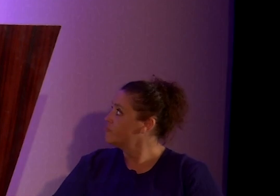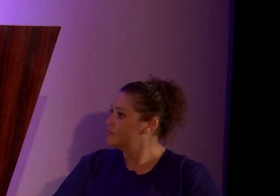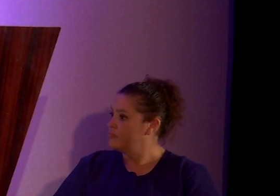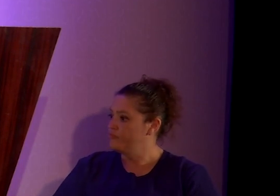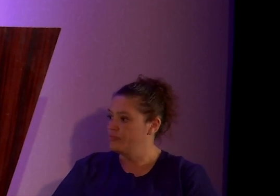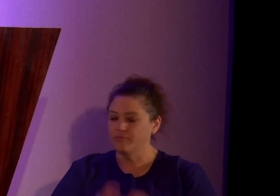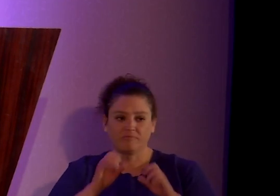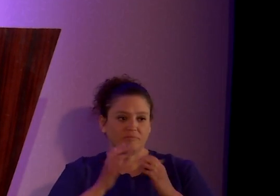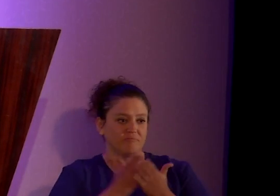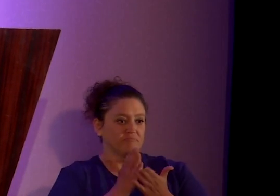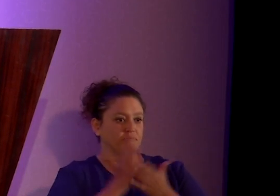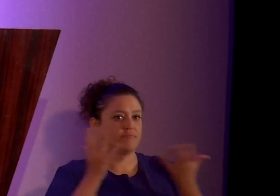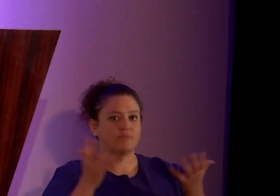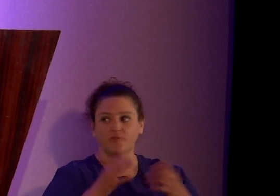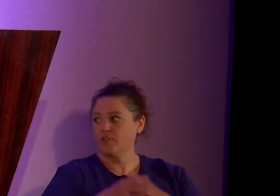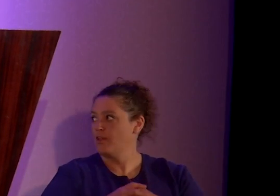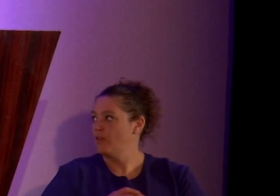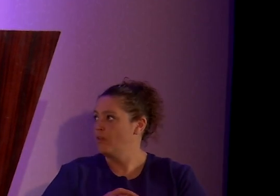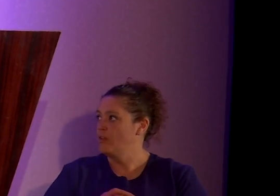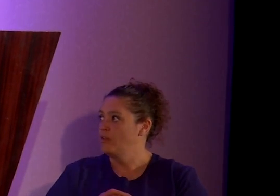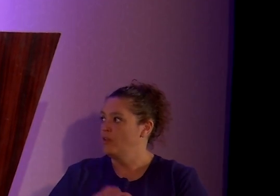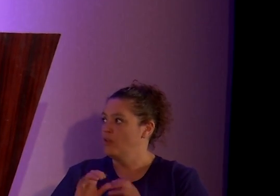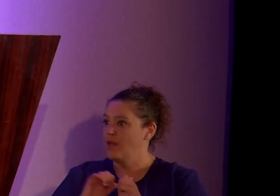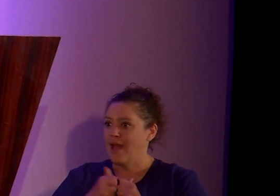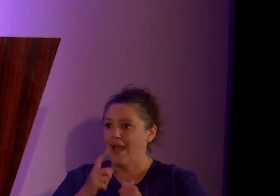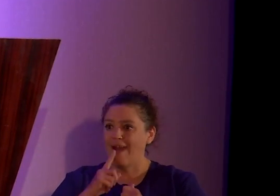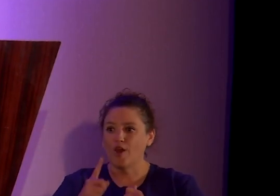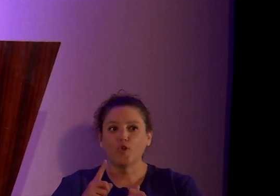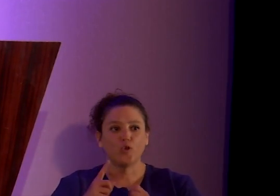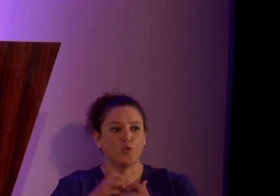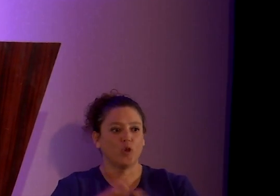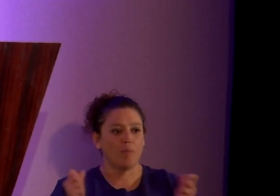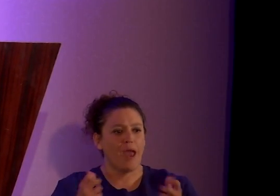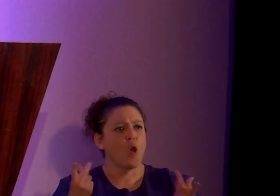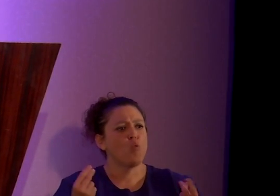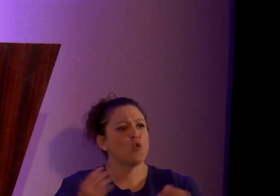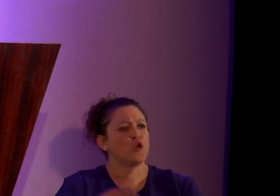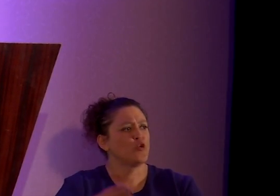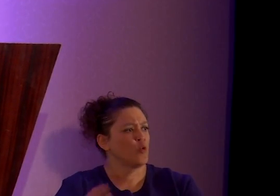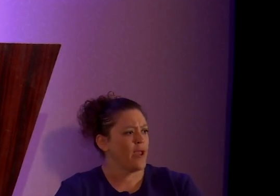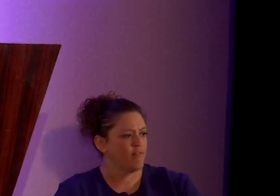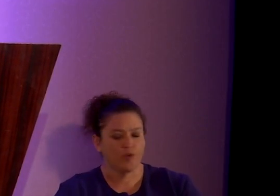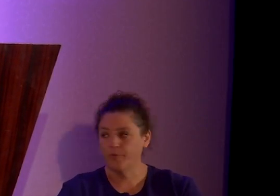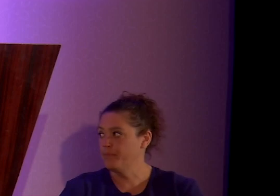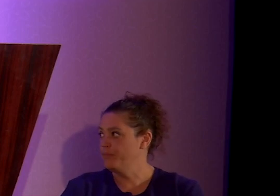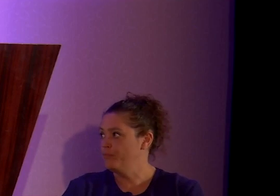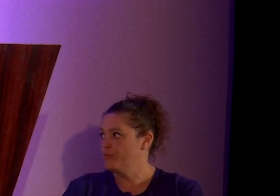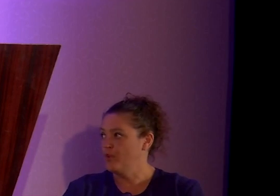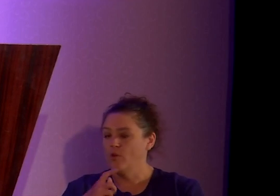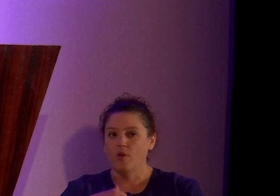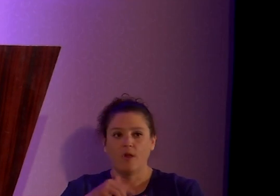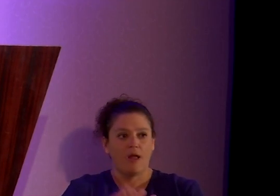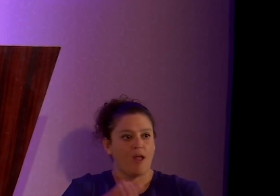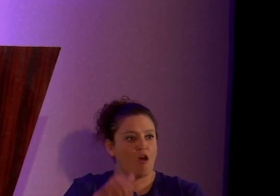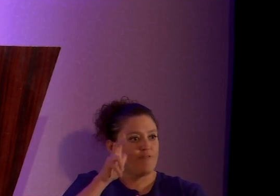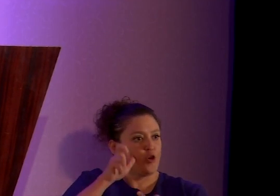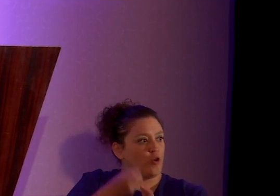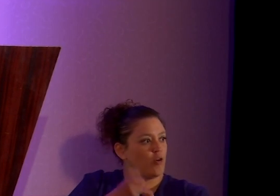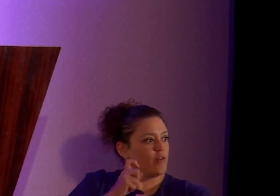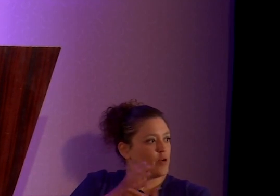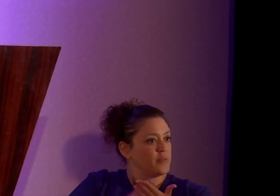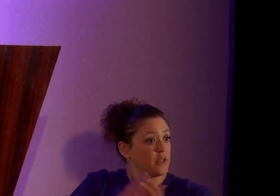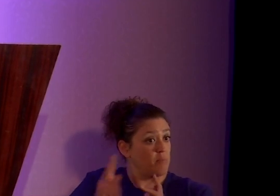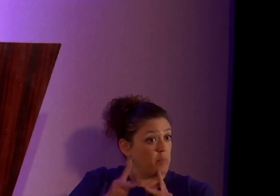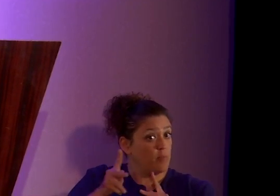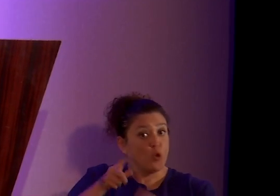All right. So, how do you come out and what do you do after you come out? I've often heard from some people